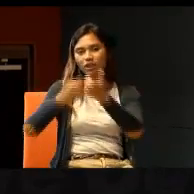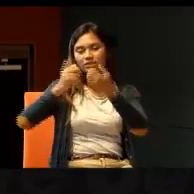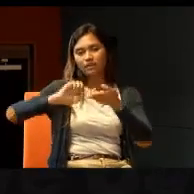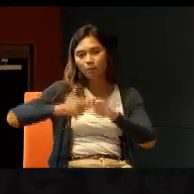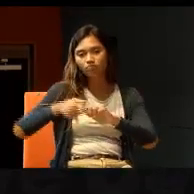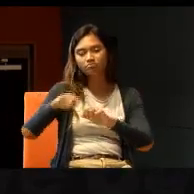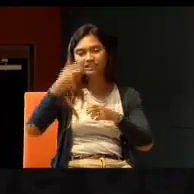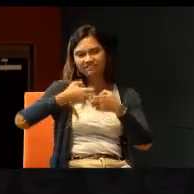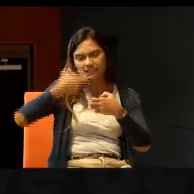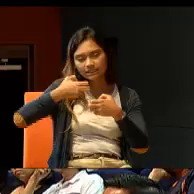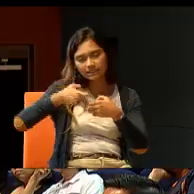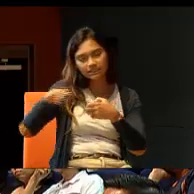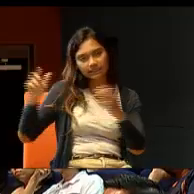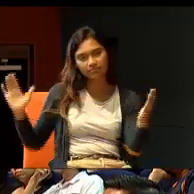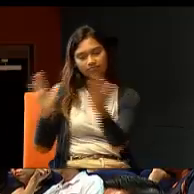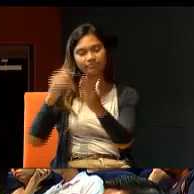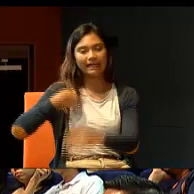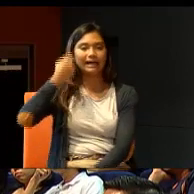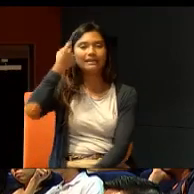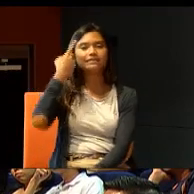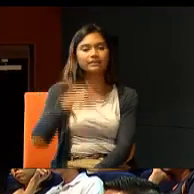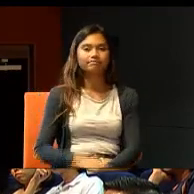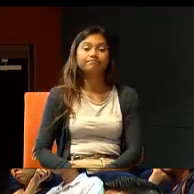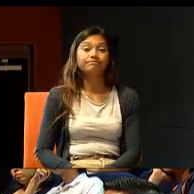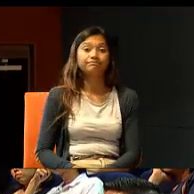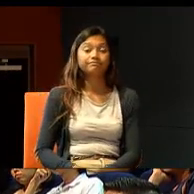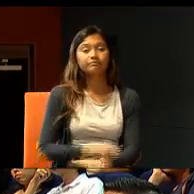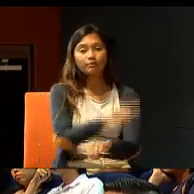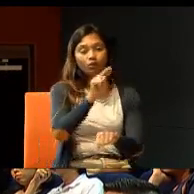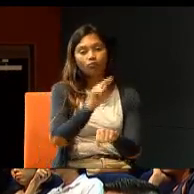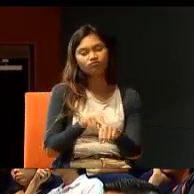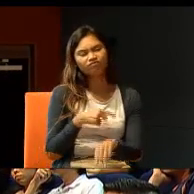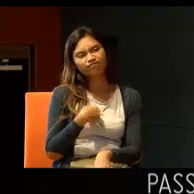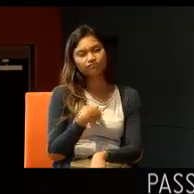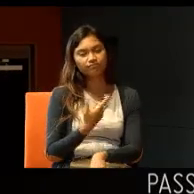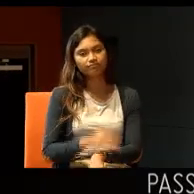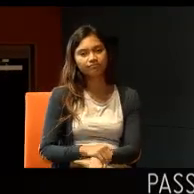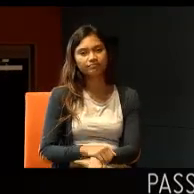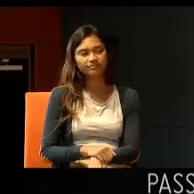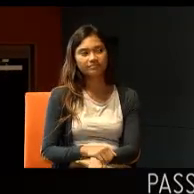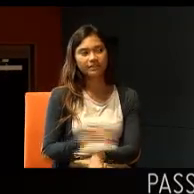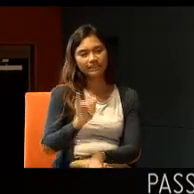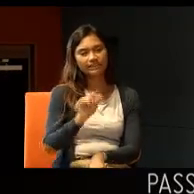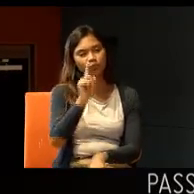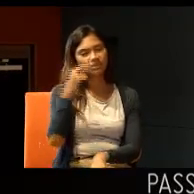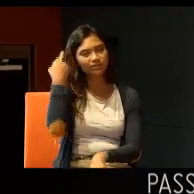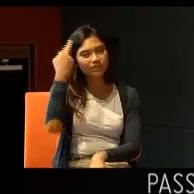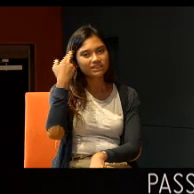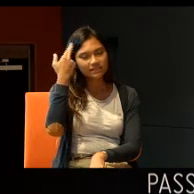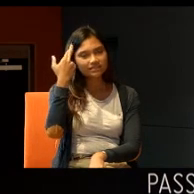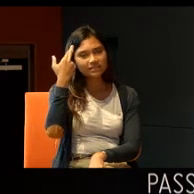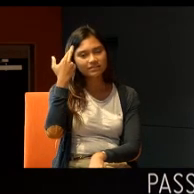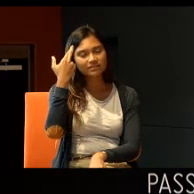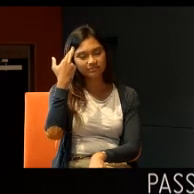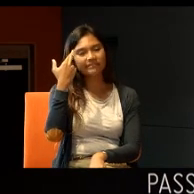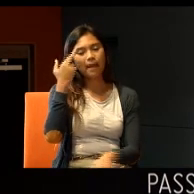and the difficulties they face. So, of course, that, you can say that, is one reason, which